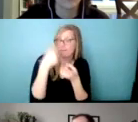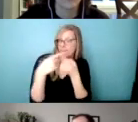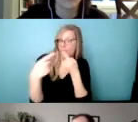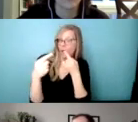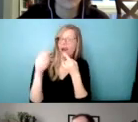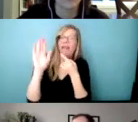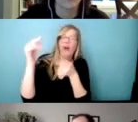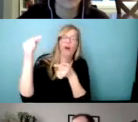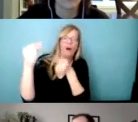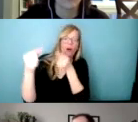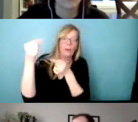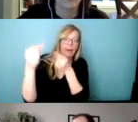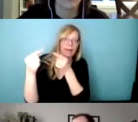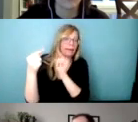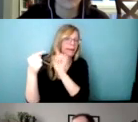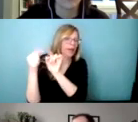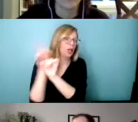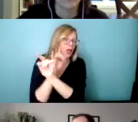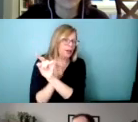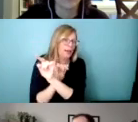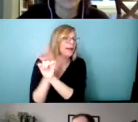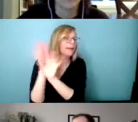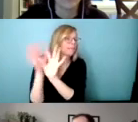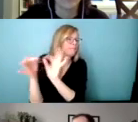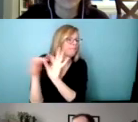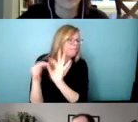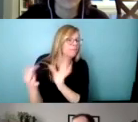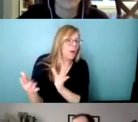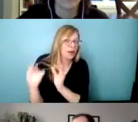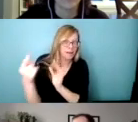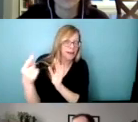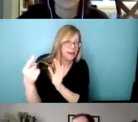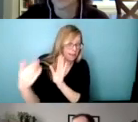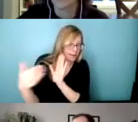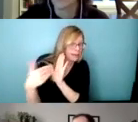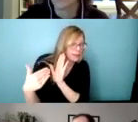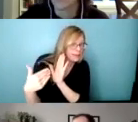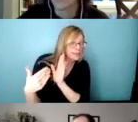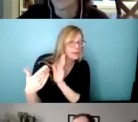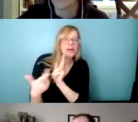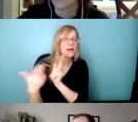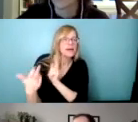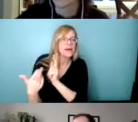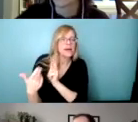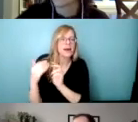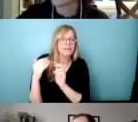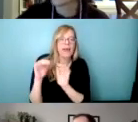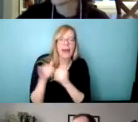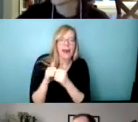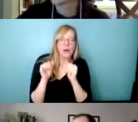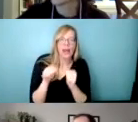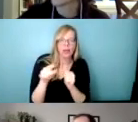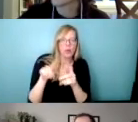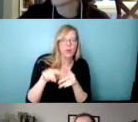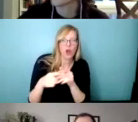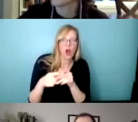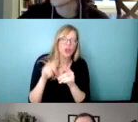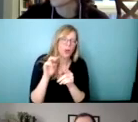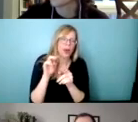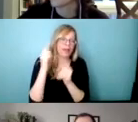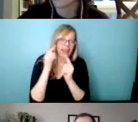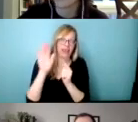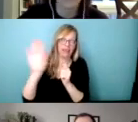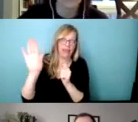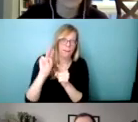do they oppose the principle or approach? Um, uh, and how can you sort of begin to think about what the other side, so to speak, might be thinking